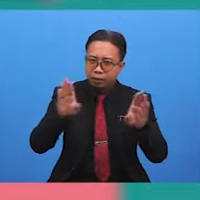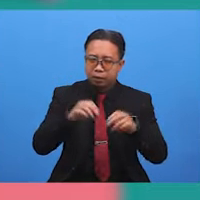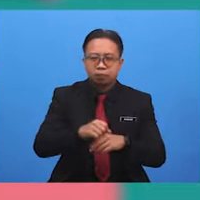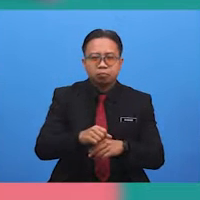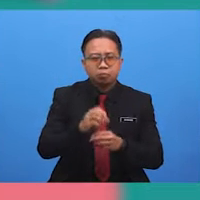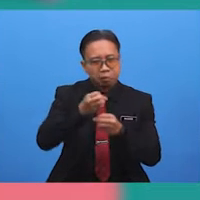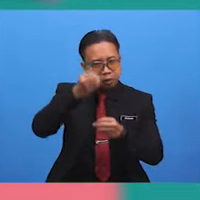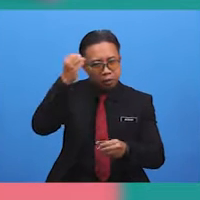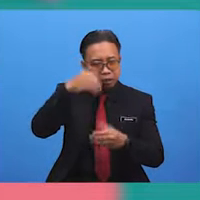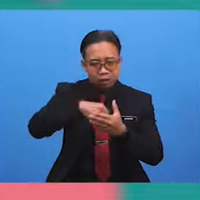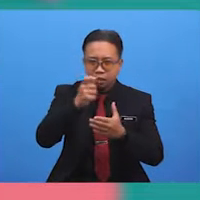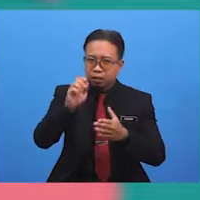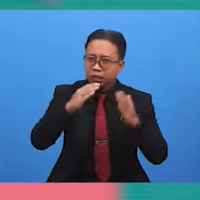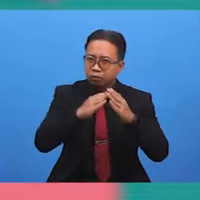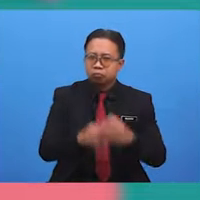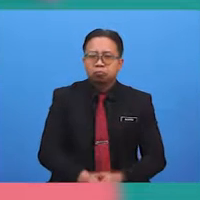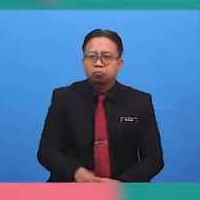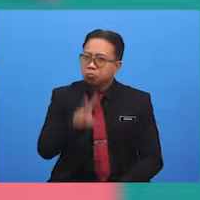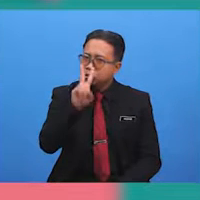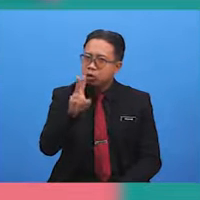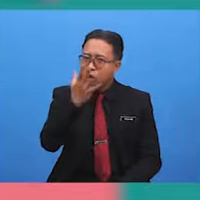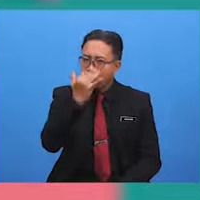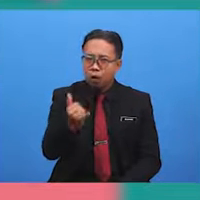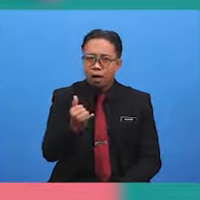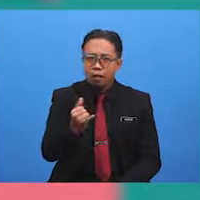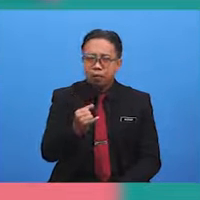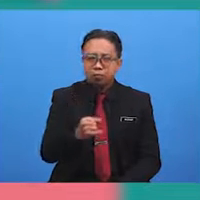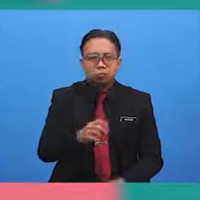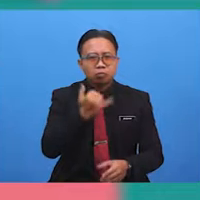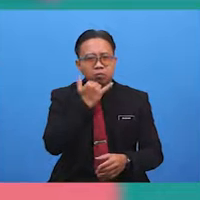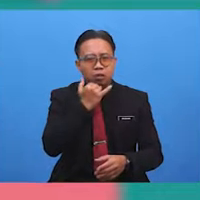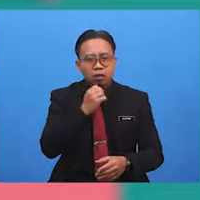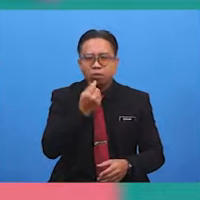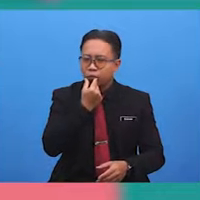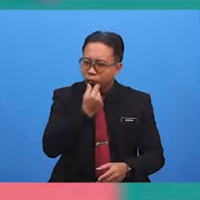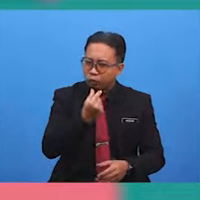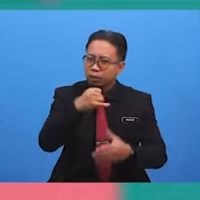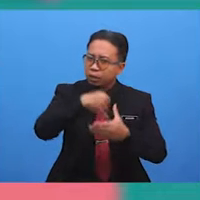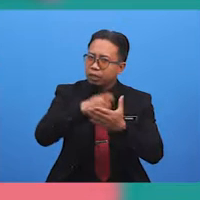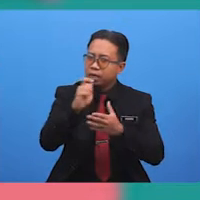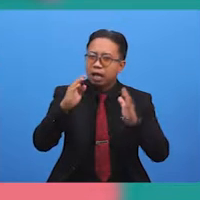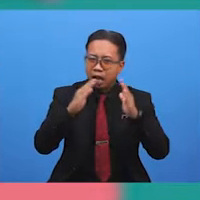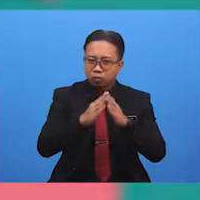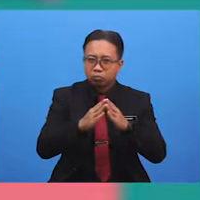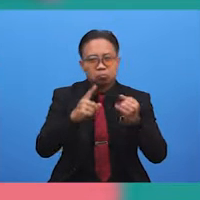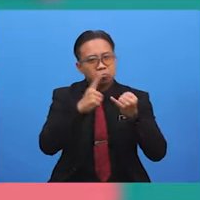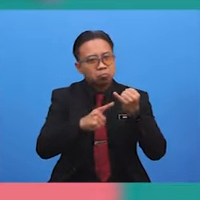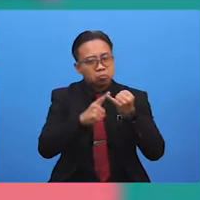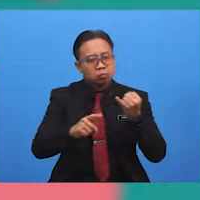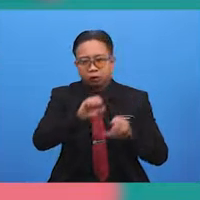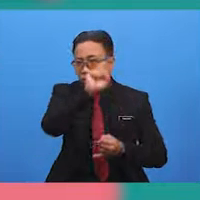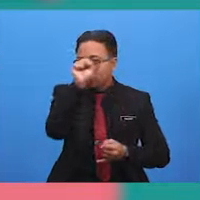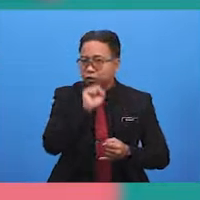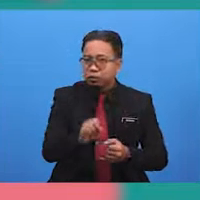question is, why is it wrong to be served in the house? The last question